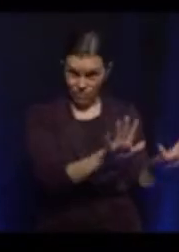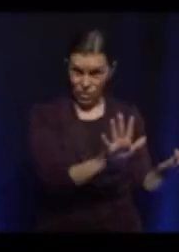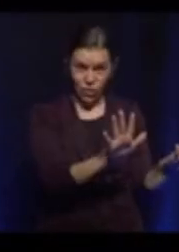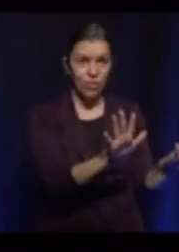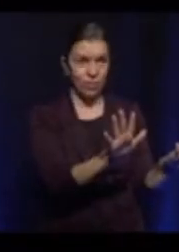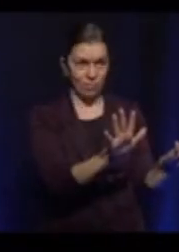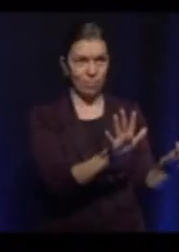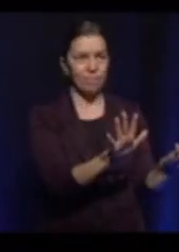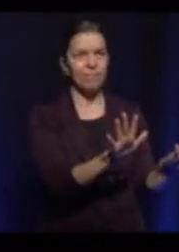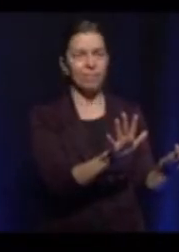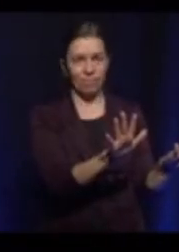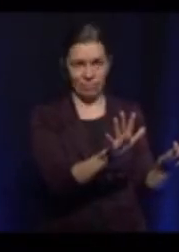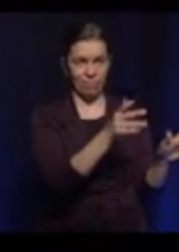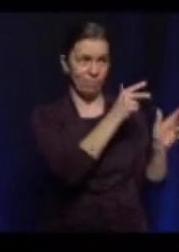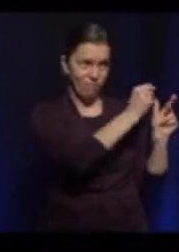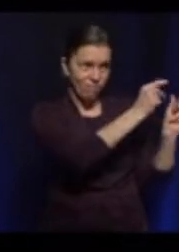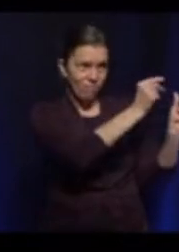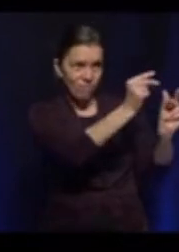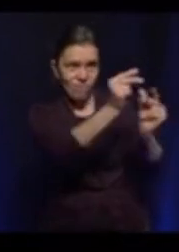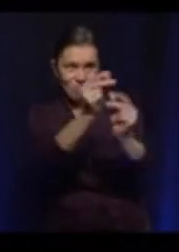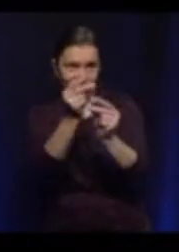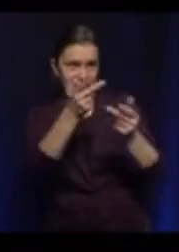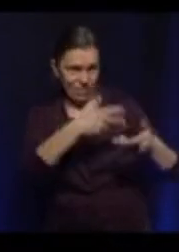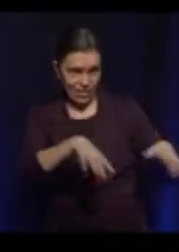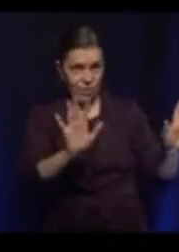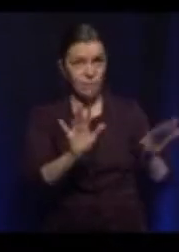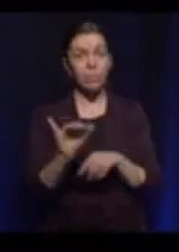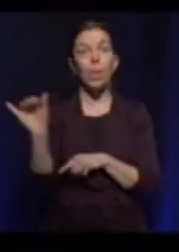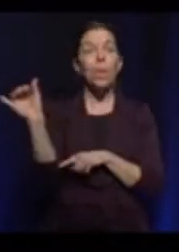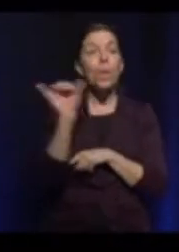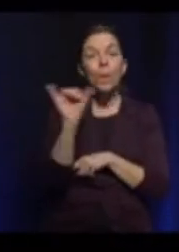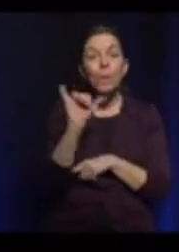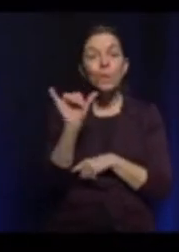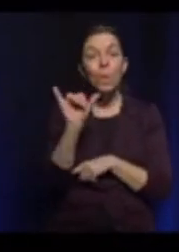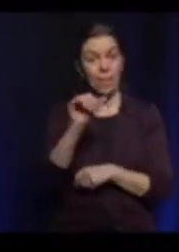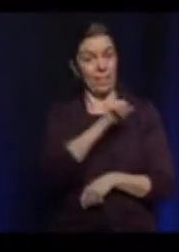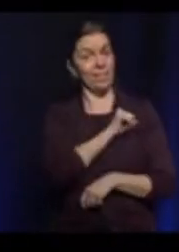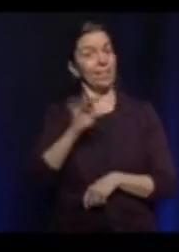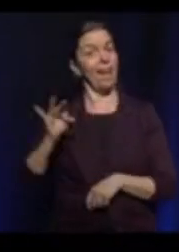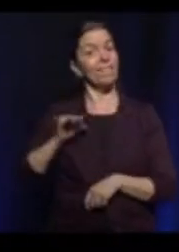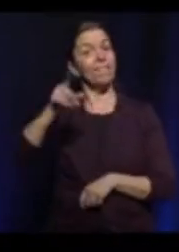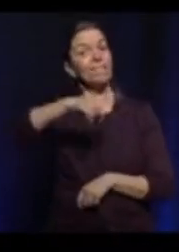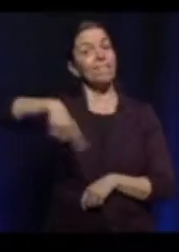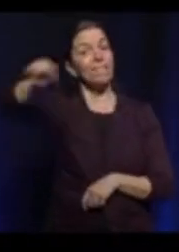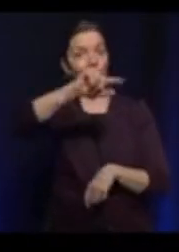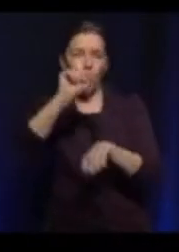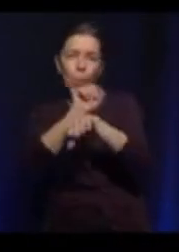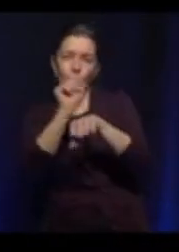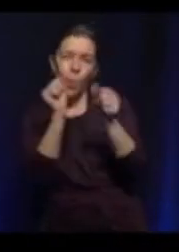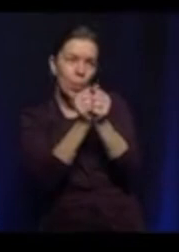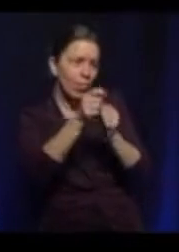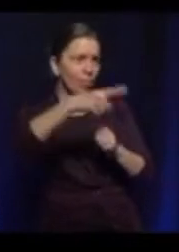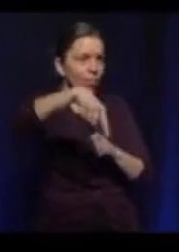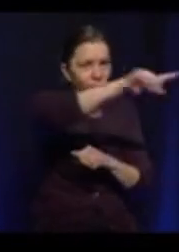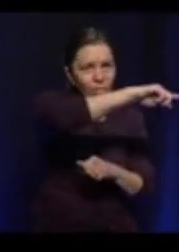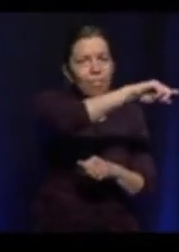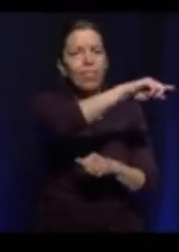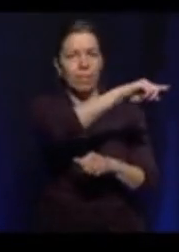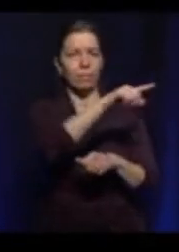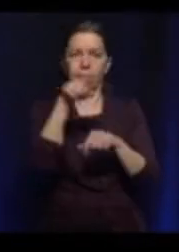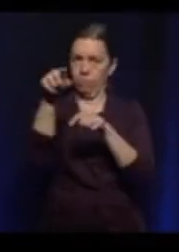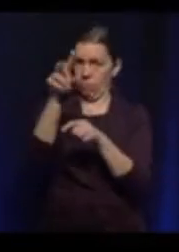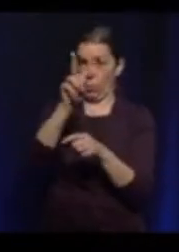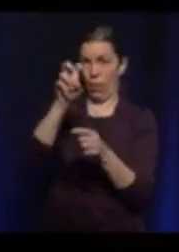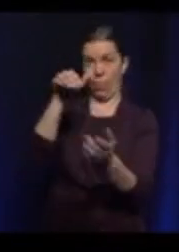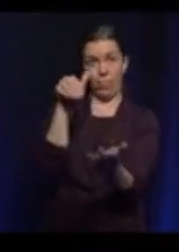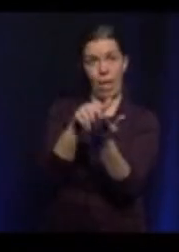200,000 health workers. So there's hope, but the battle is not over.